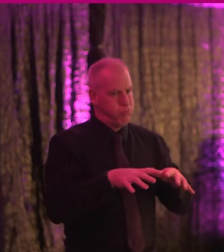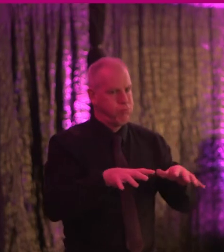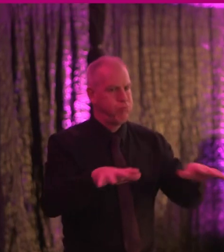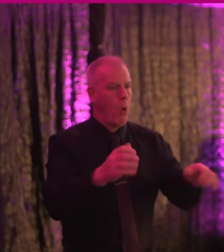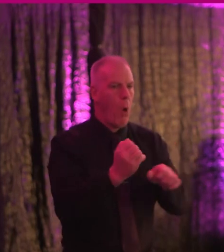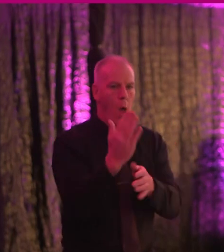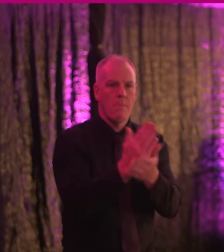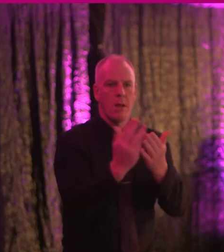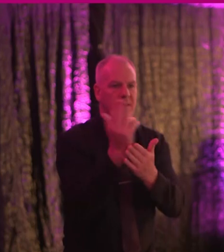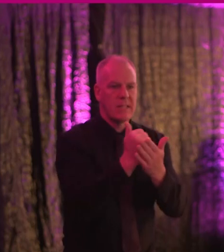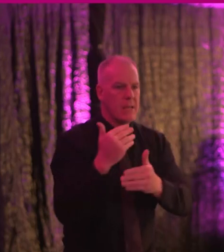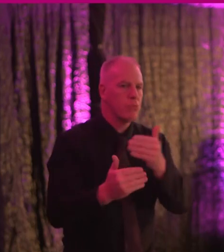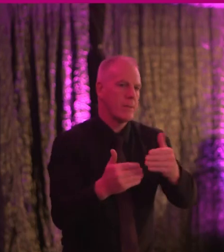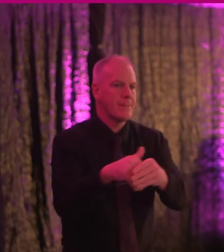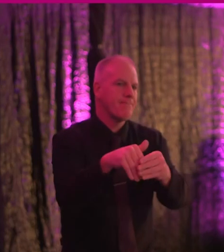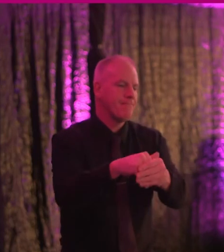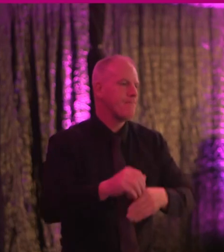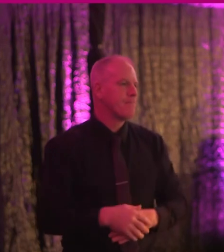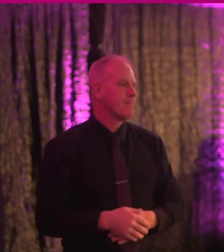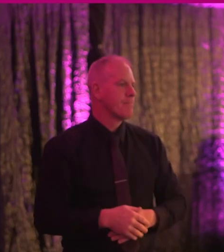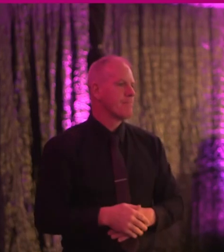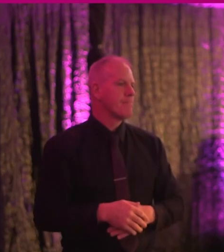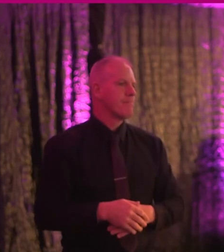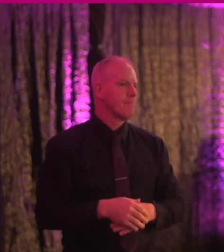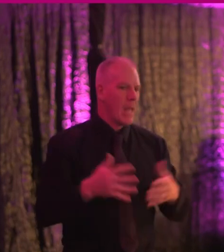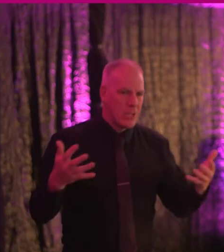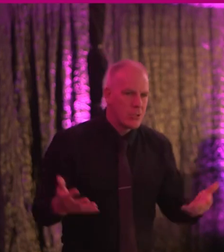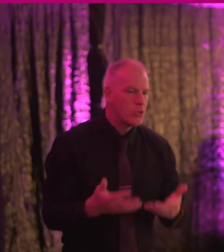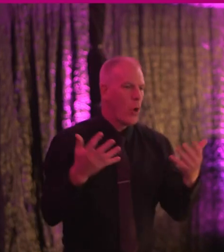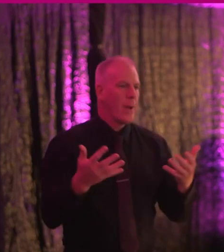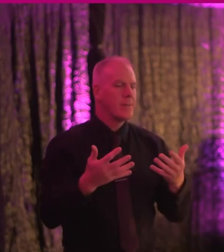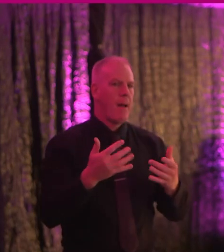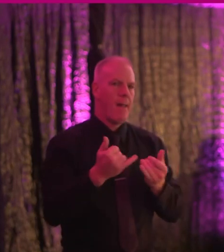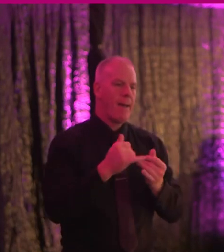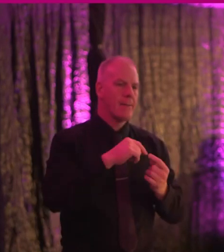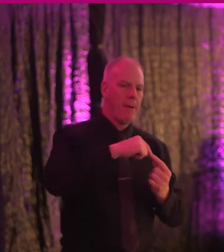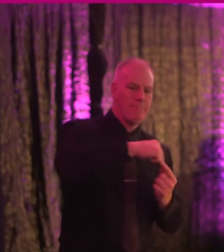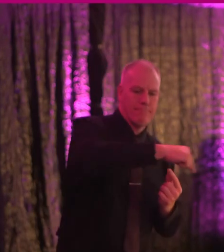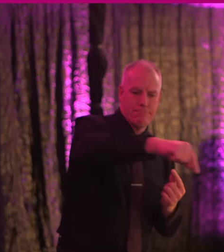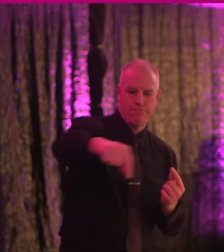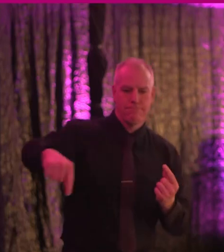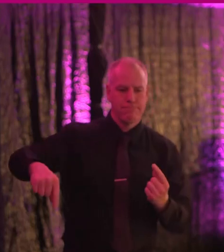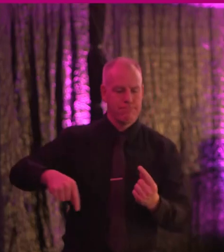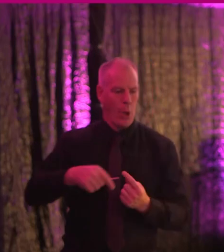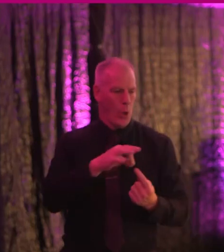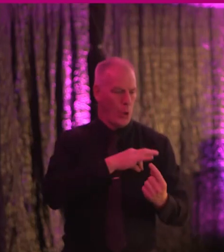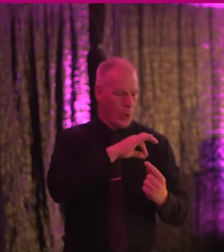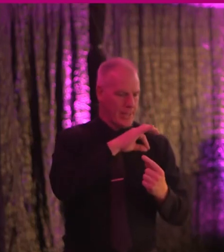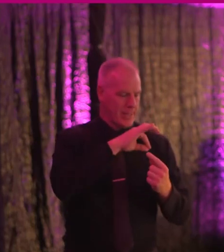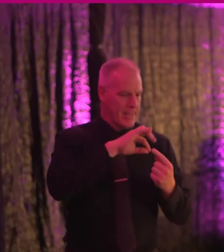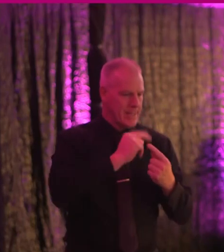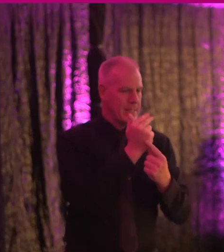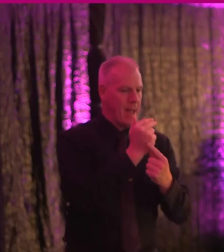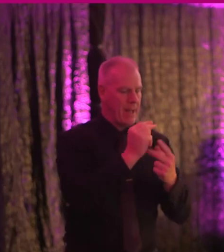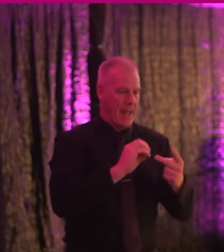all design and processes, fostering a virtuous circle of good design, innovation, practice and